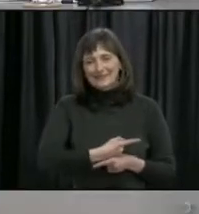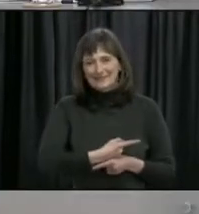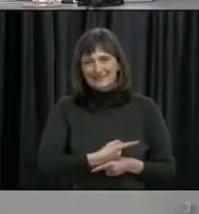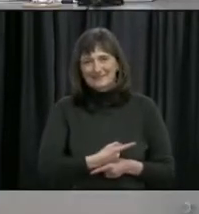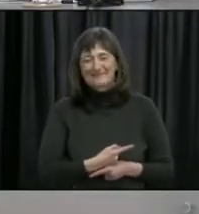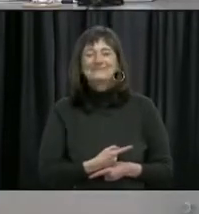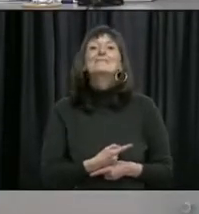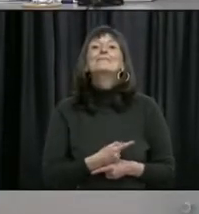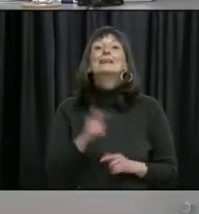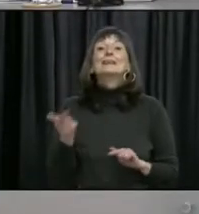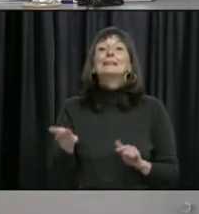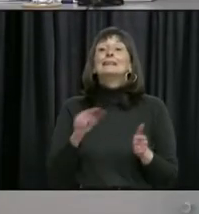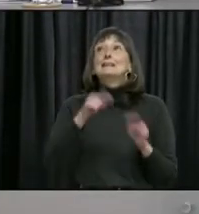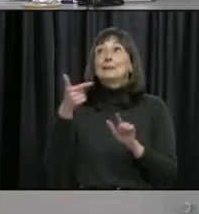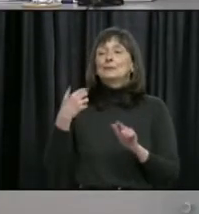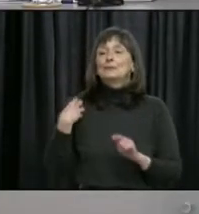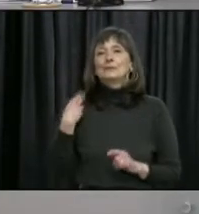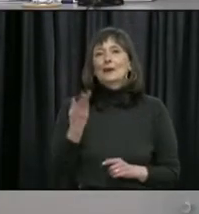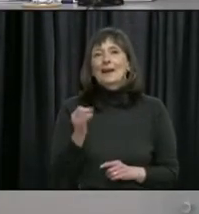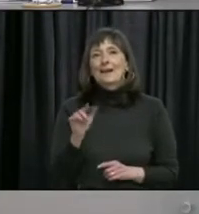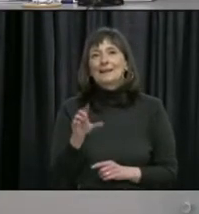now turn it over to Minister Hagee.